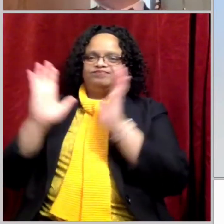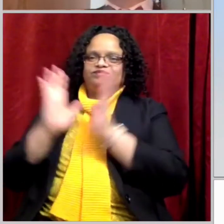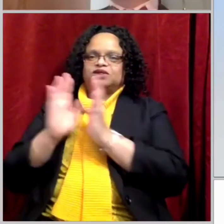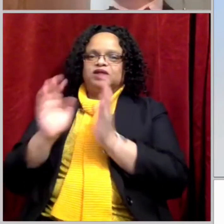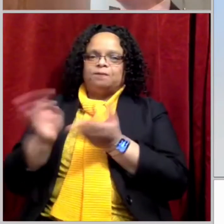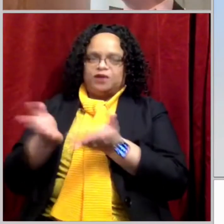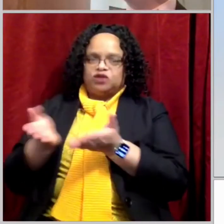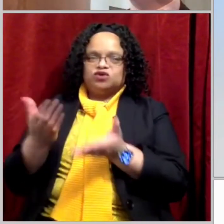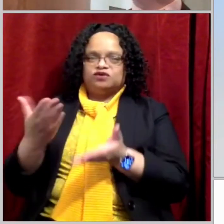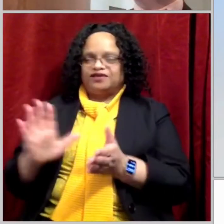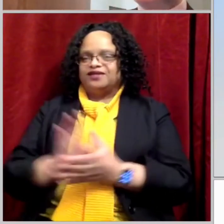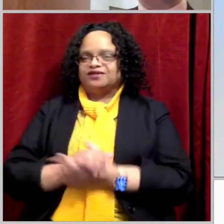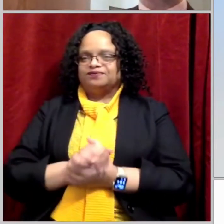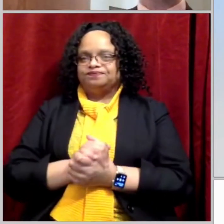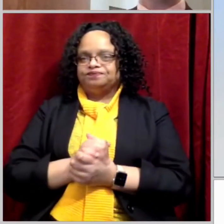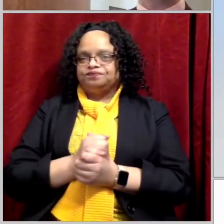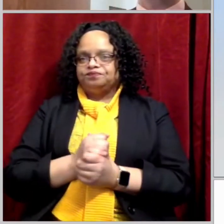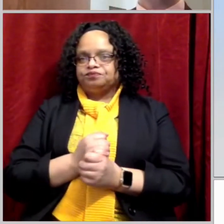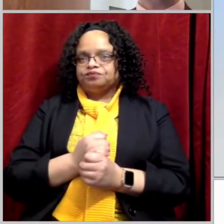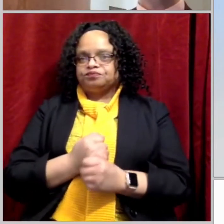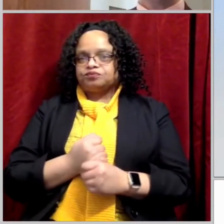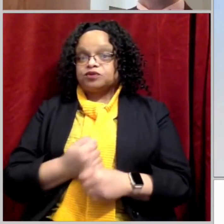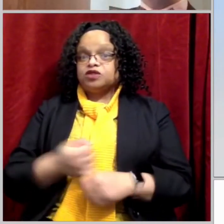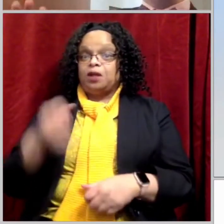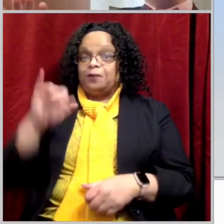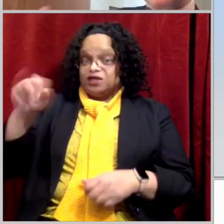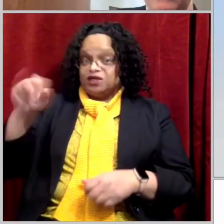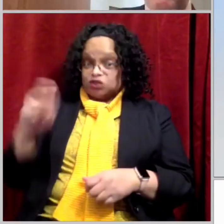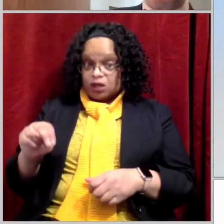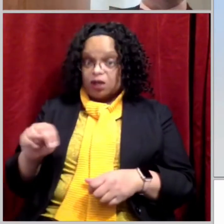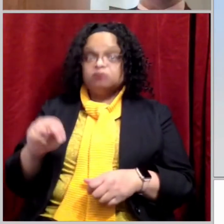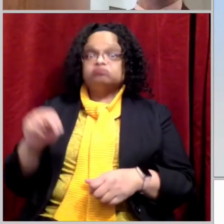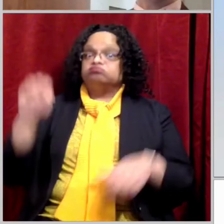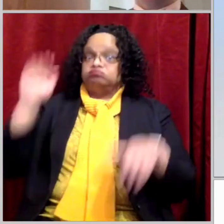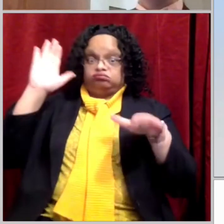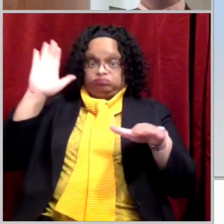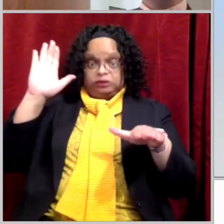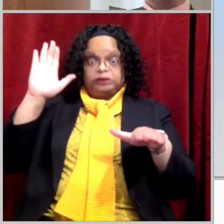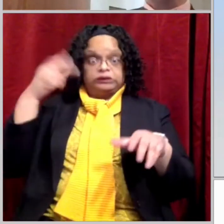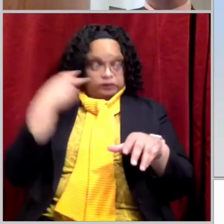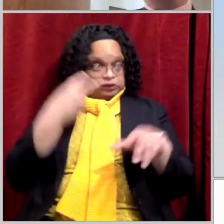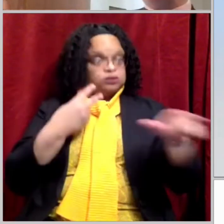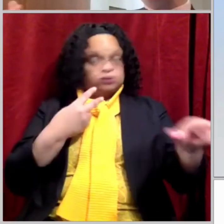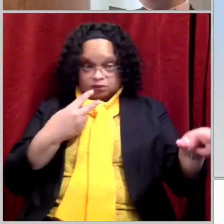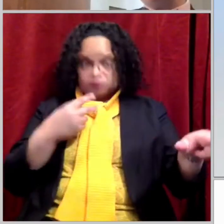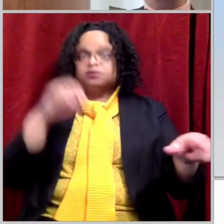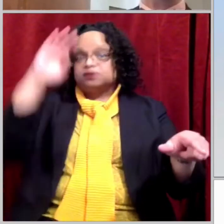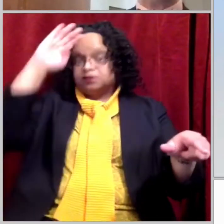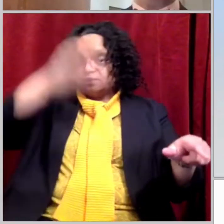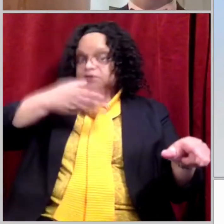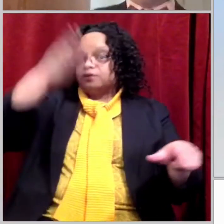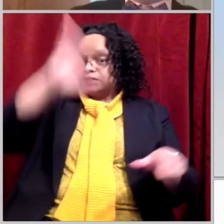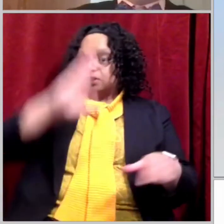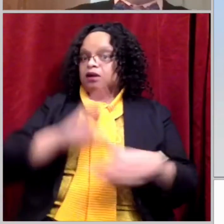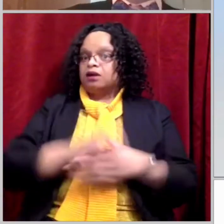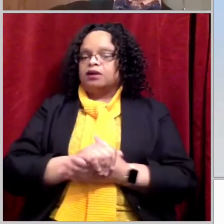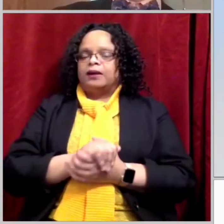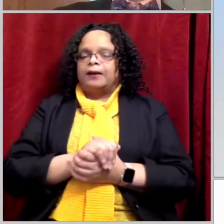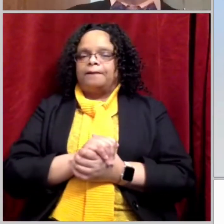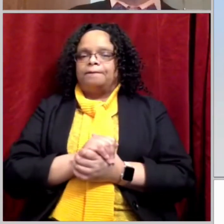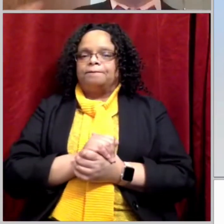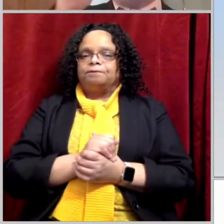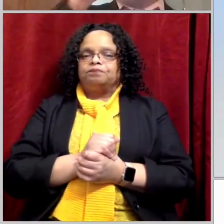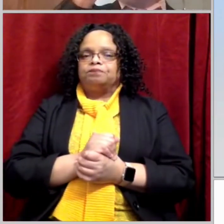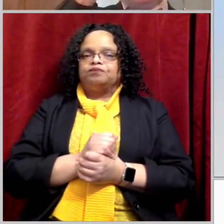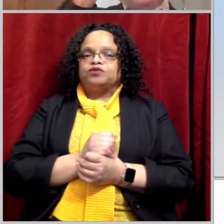This is this is what I witnessed. This is what I saw. So that makes me think that, you know, in their years together, I don't know how many